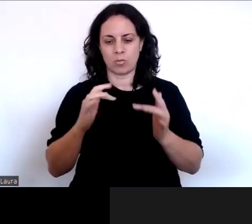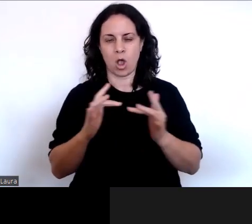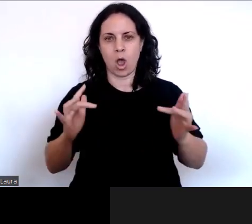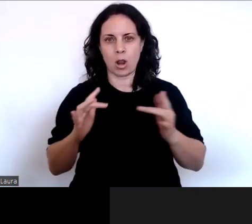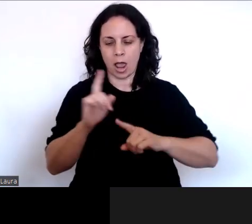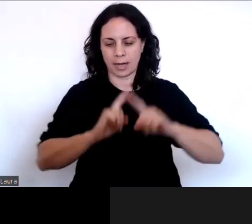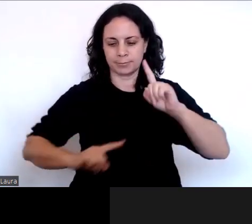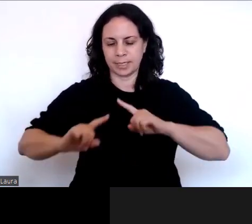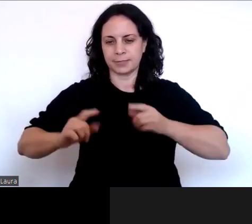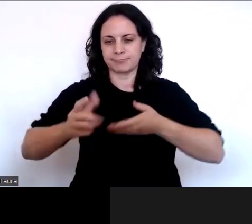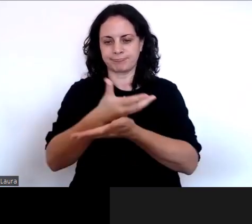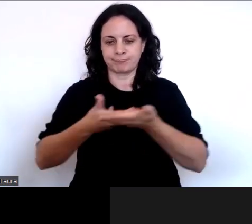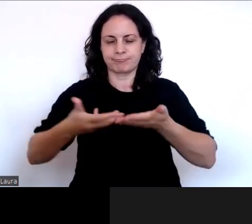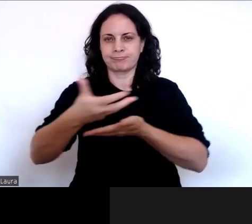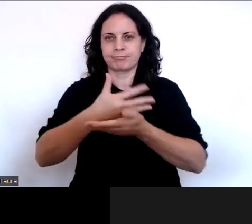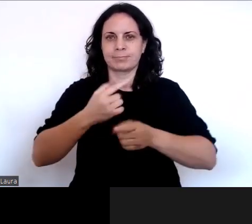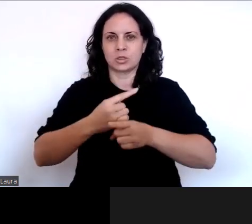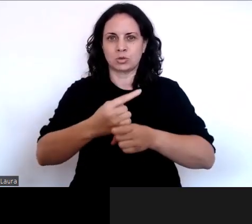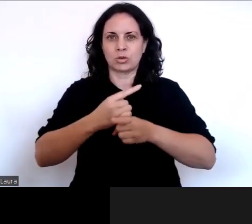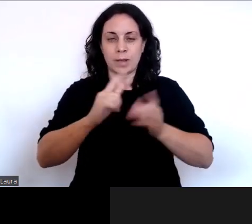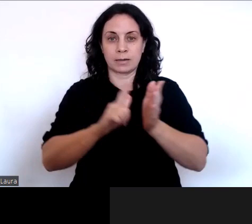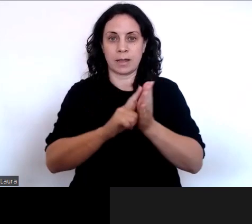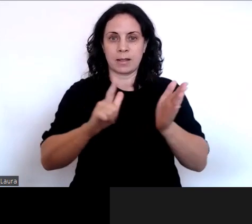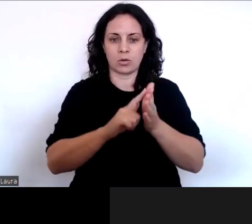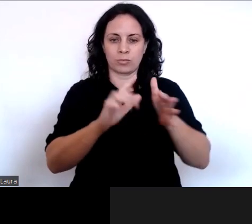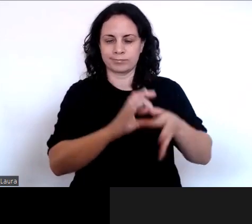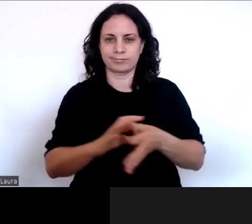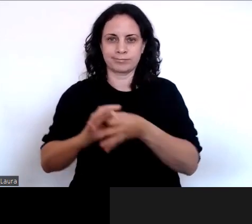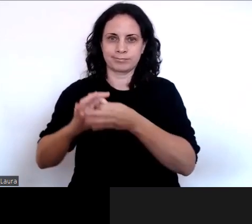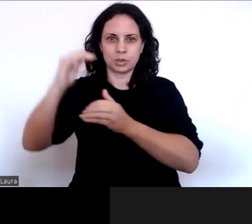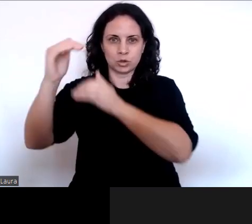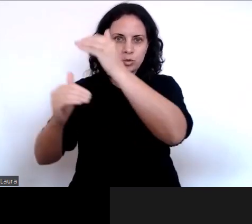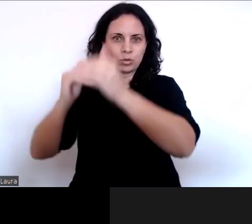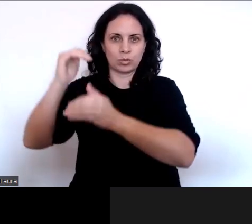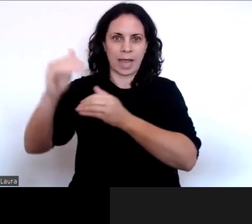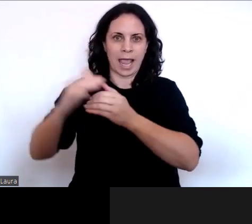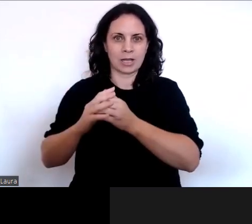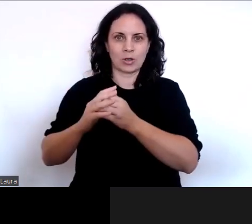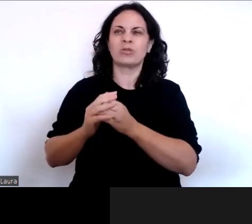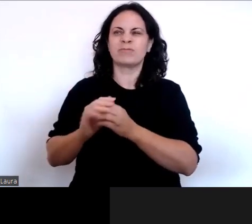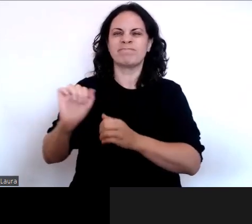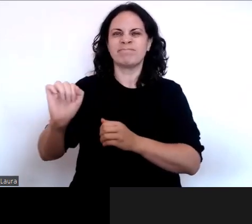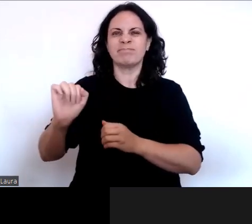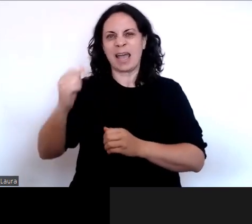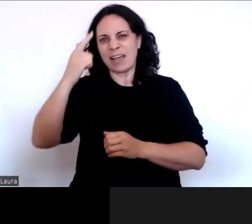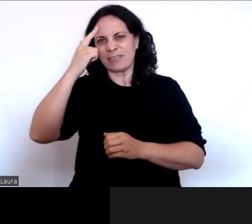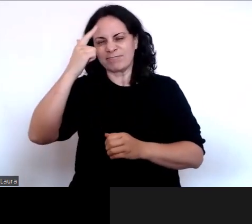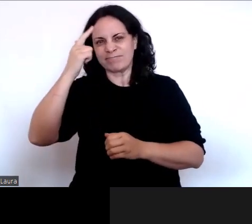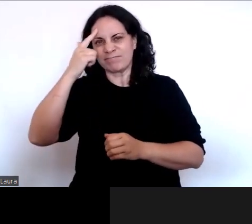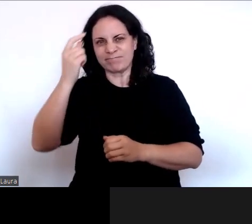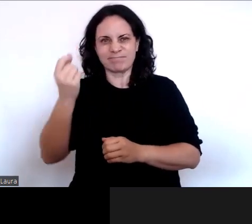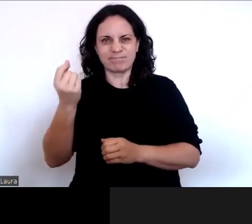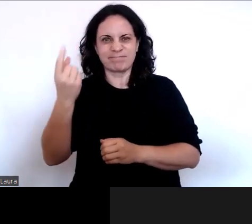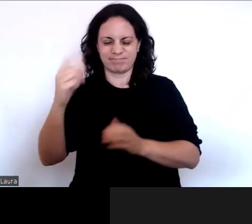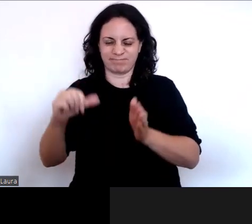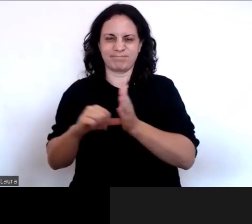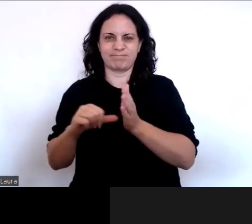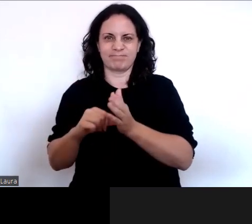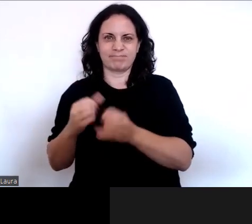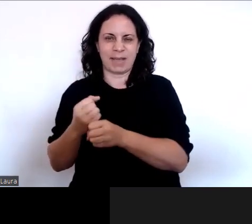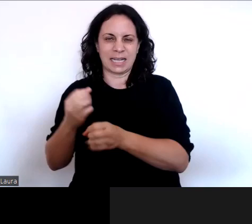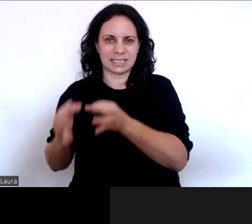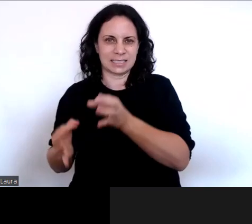the law relating to adults whose decision making is affected. My name is Geoff Shirdcliffe, I'm the